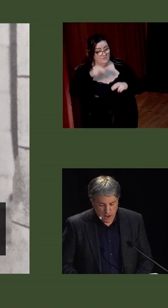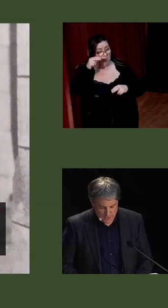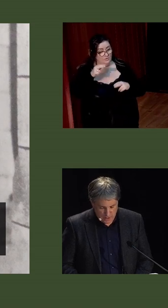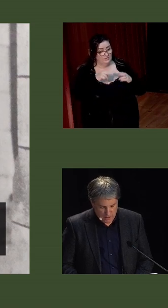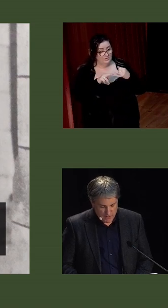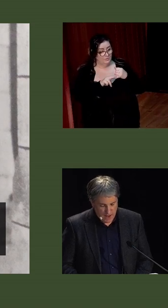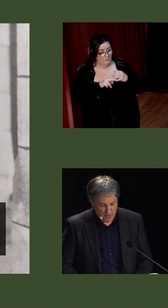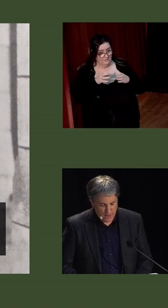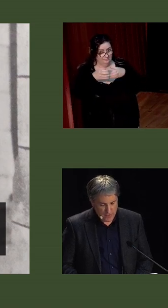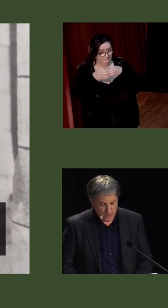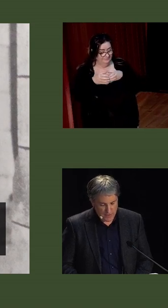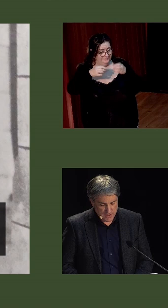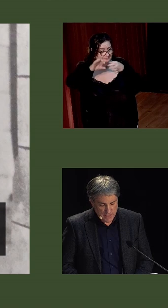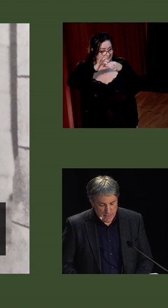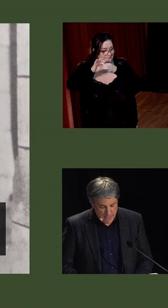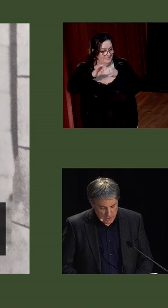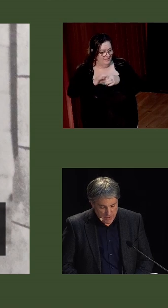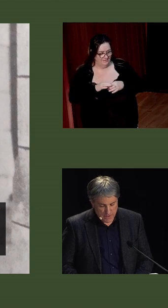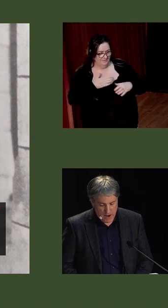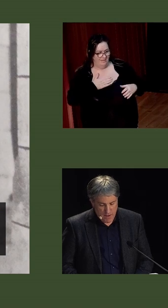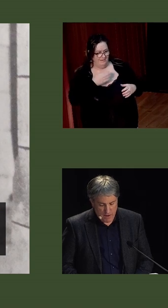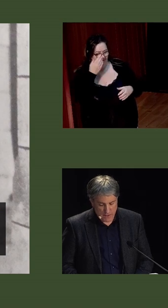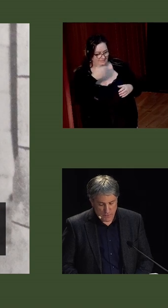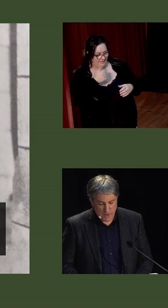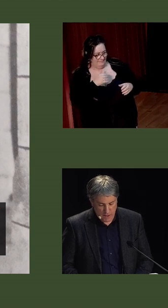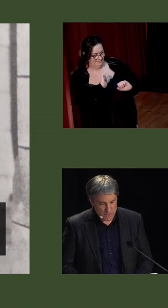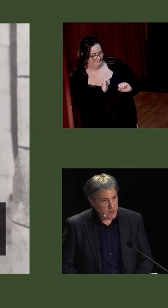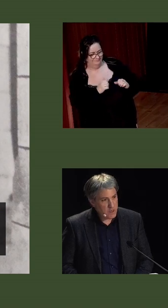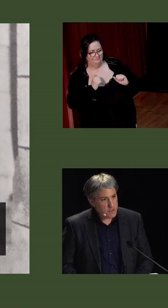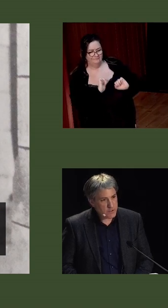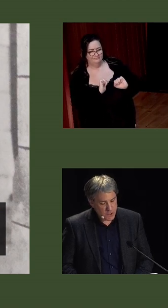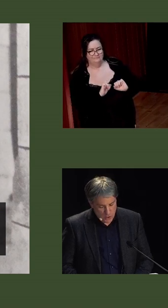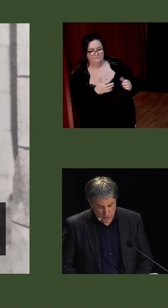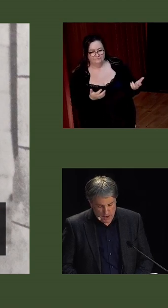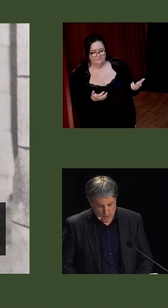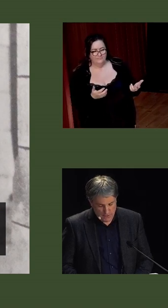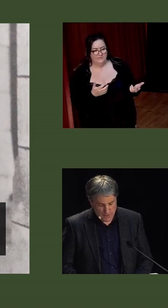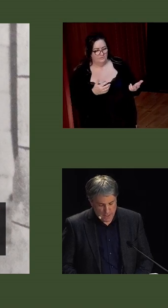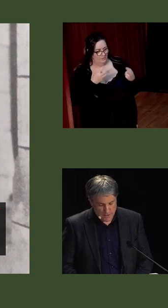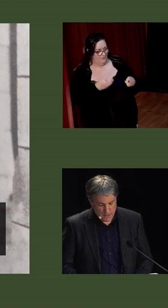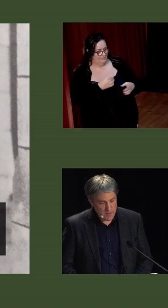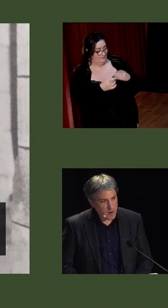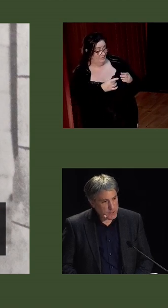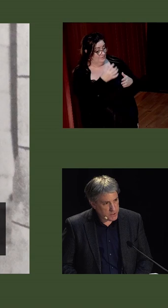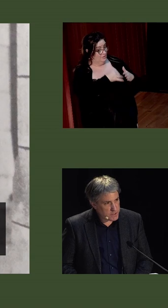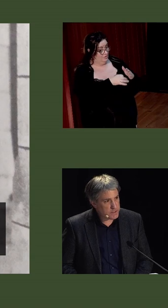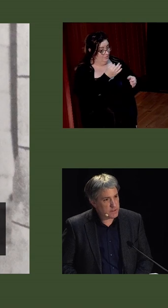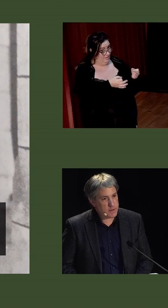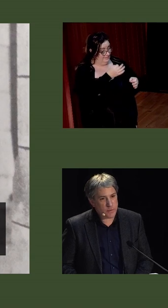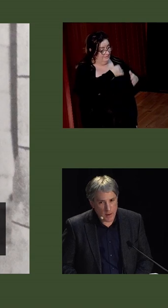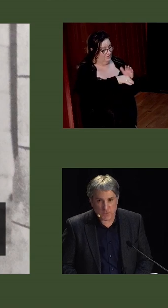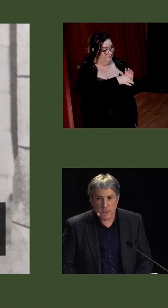government, hostile to Catholic interests, increased the hierarchies resolved to secure the Irish Free State and the